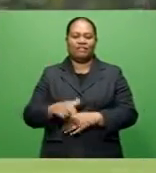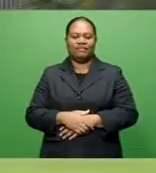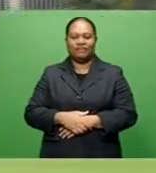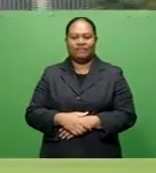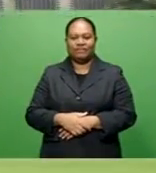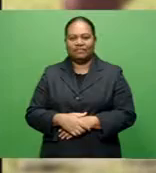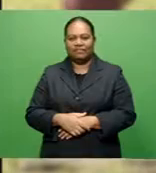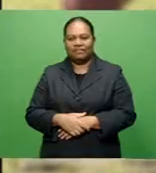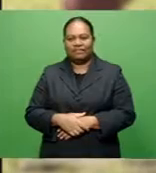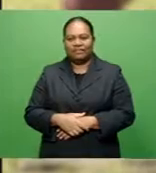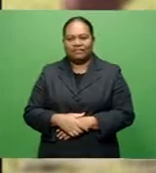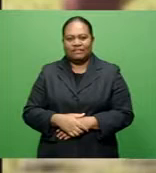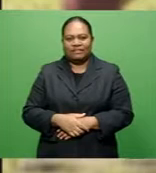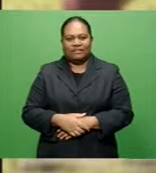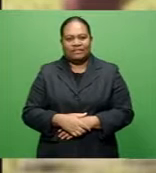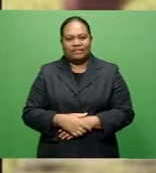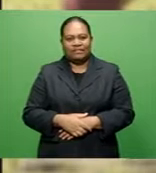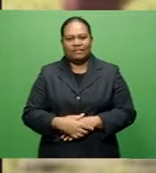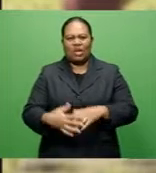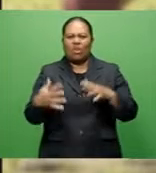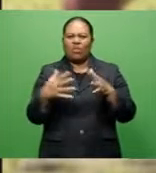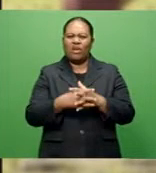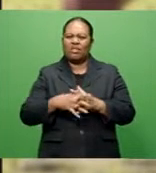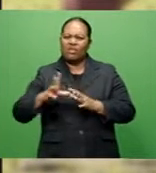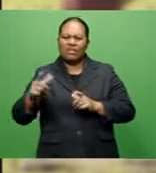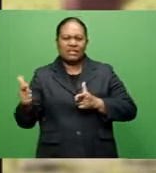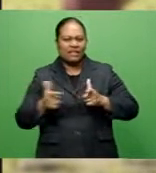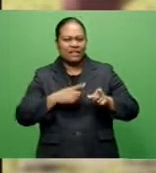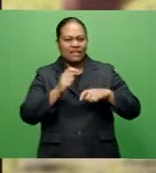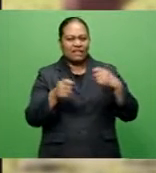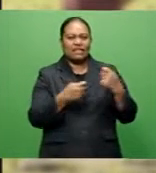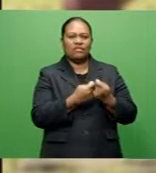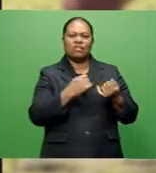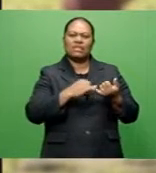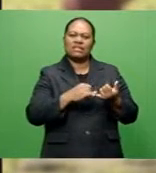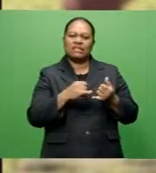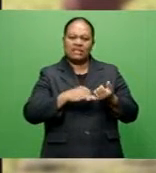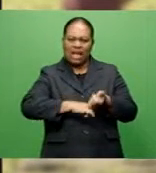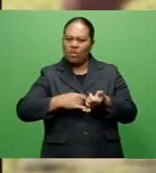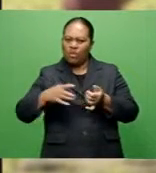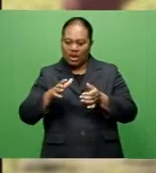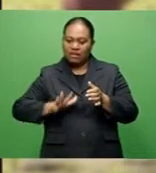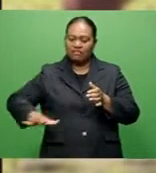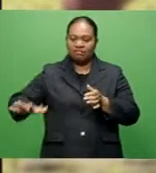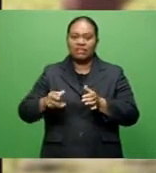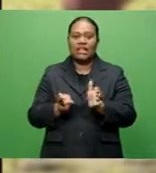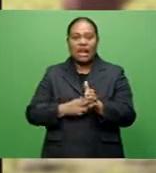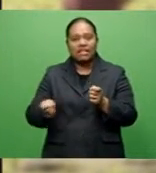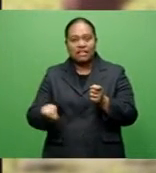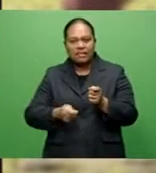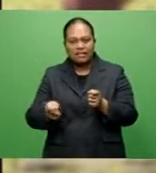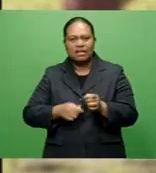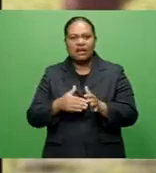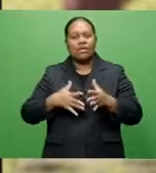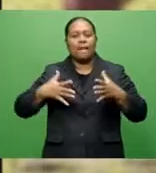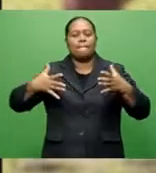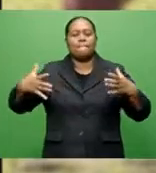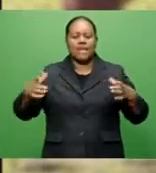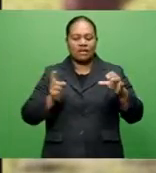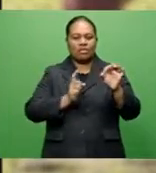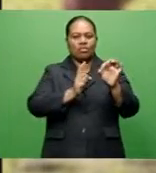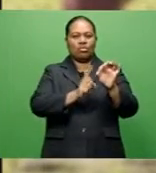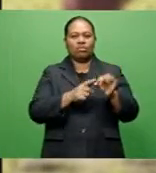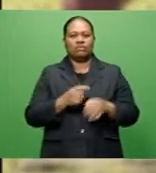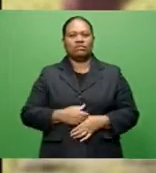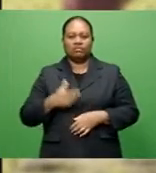FBC Sports. The Wayne Rouseau 7s team from Sawani village in Naita Asiri has a much bigger goal heading into the